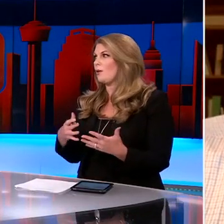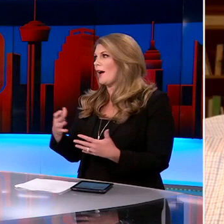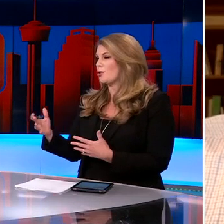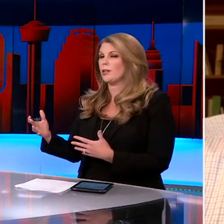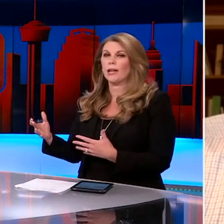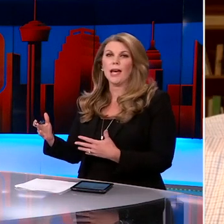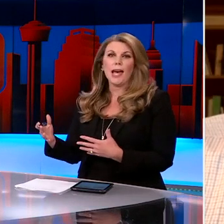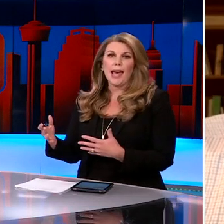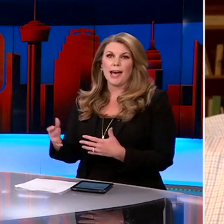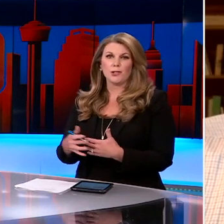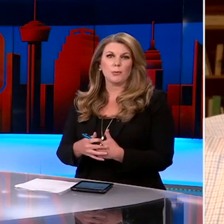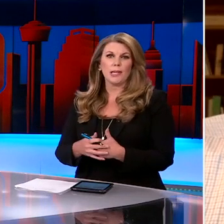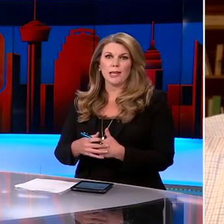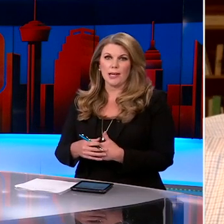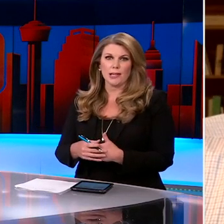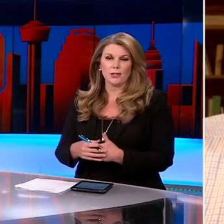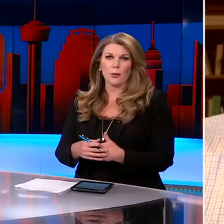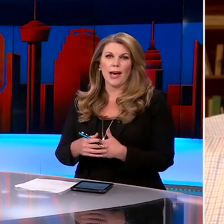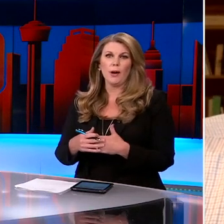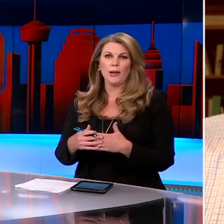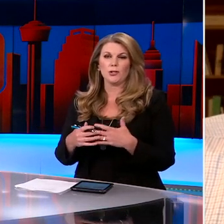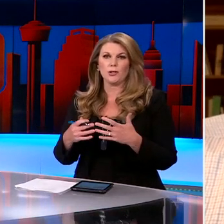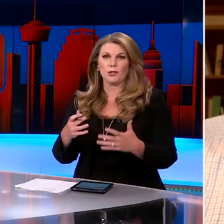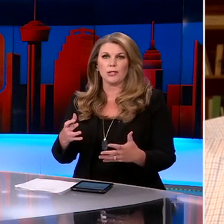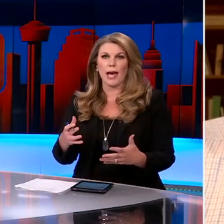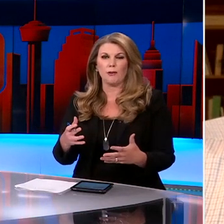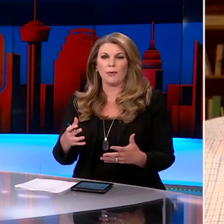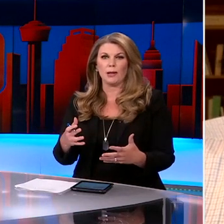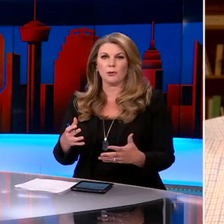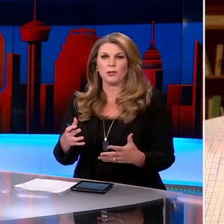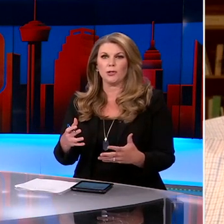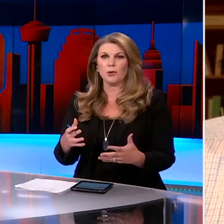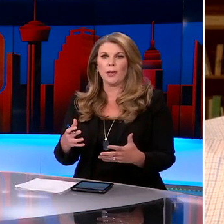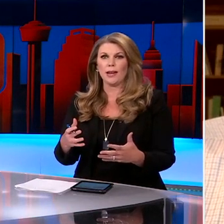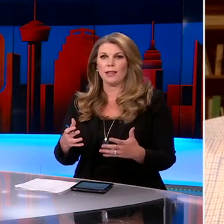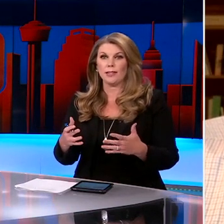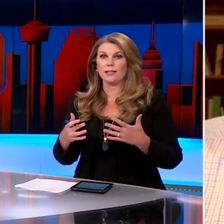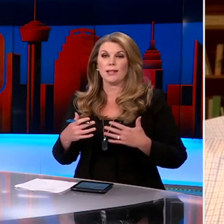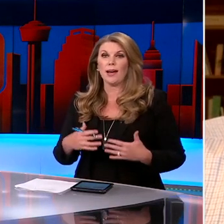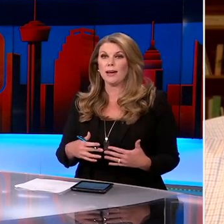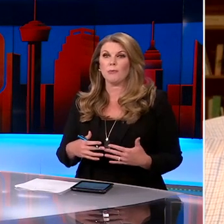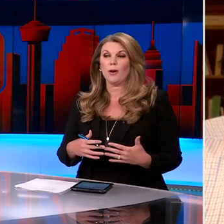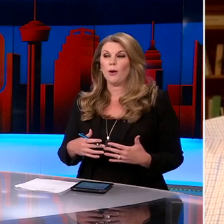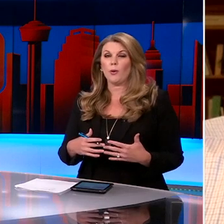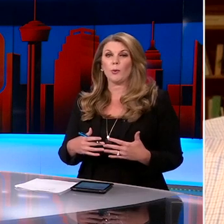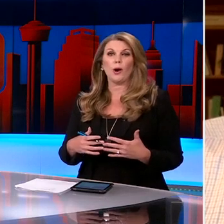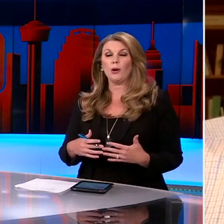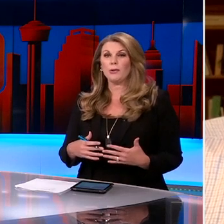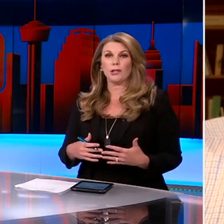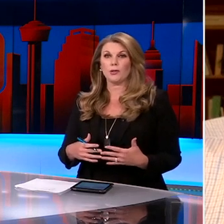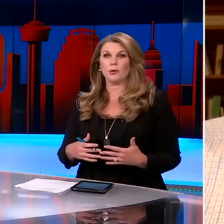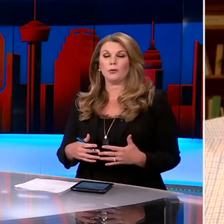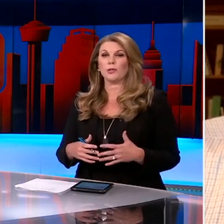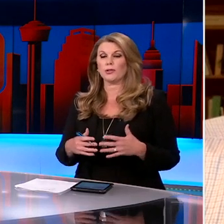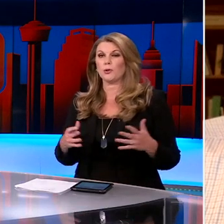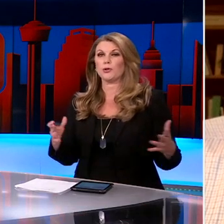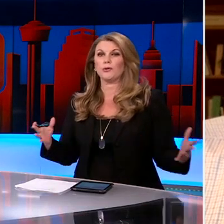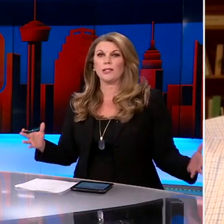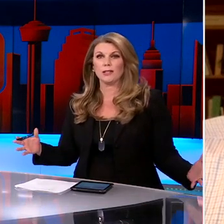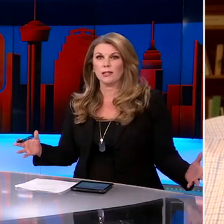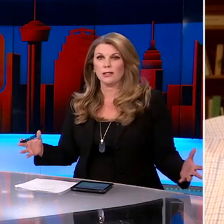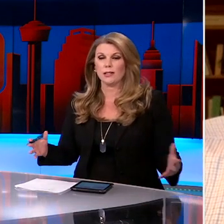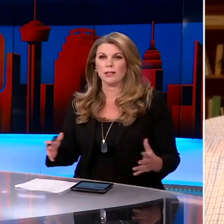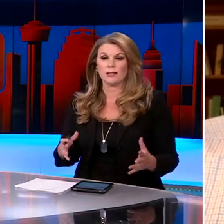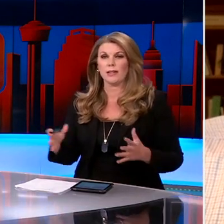-to-face interaction has to be key. So how has your staff been able to do that in this time where we're all being told to